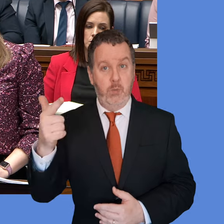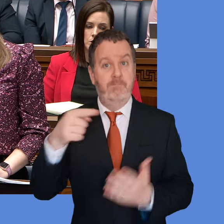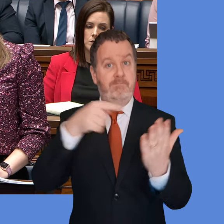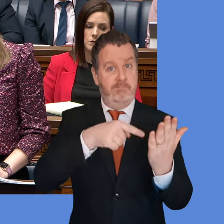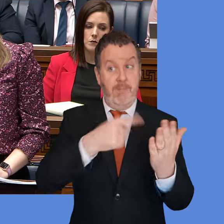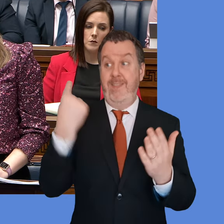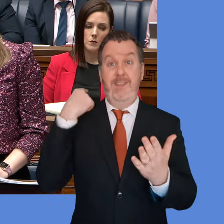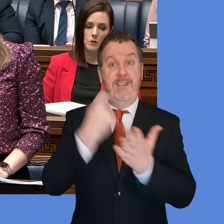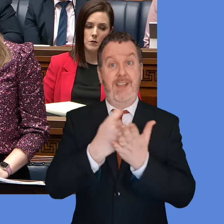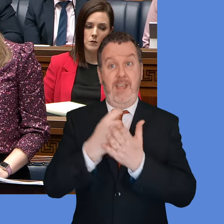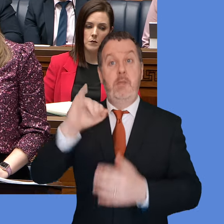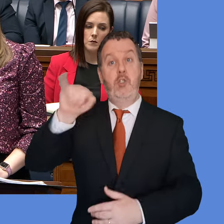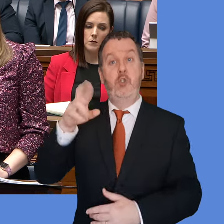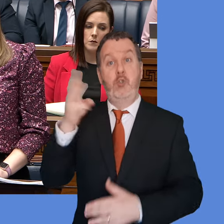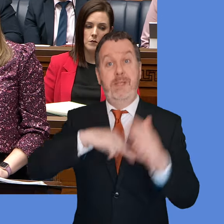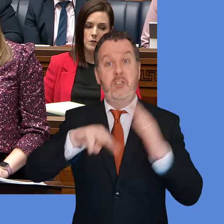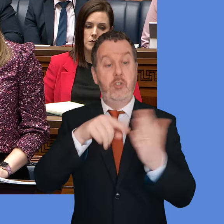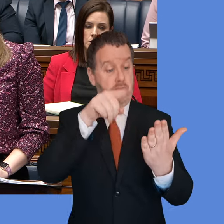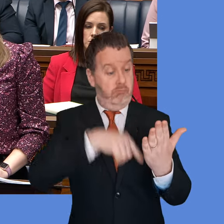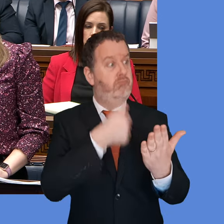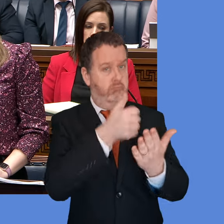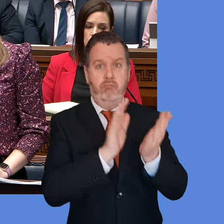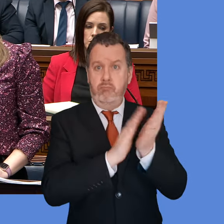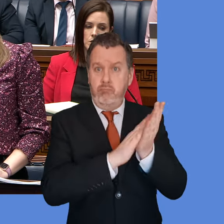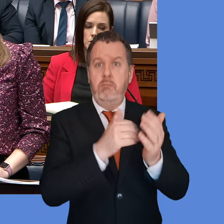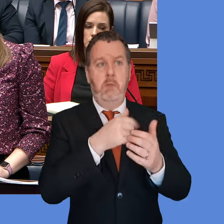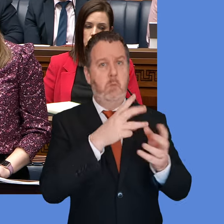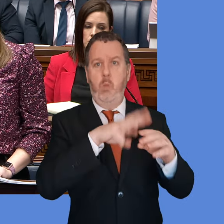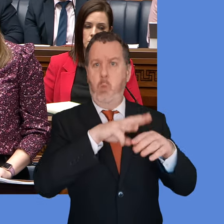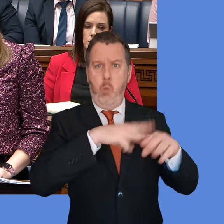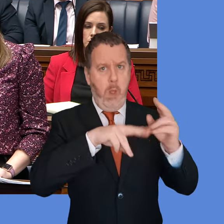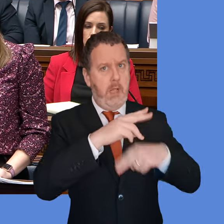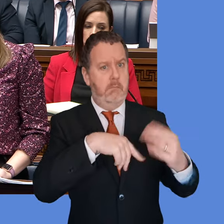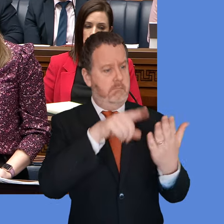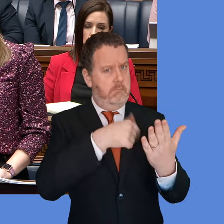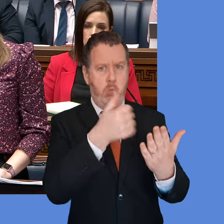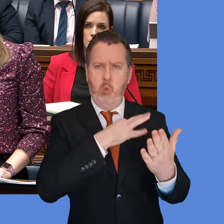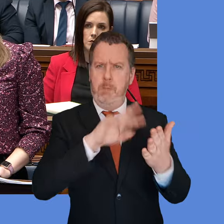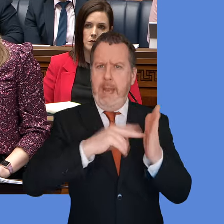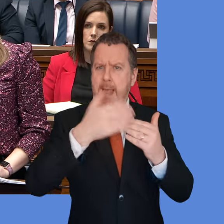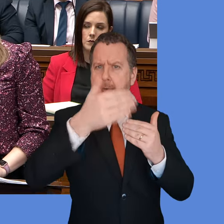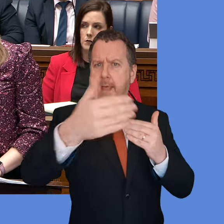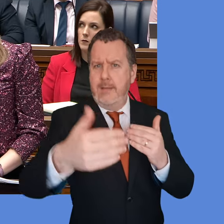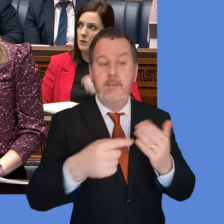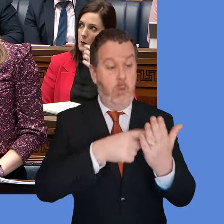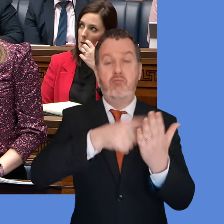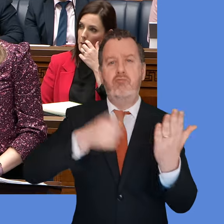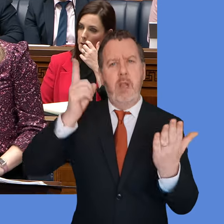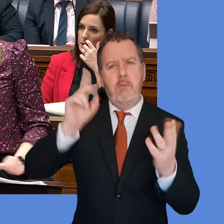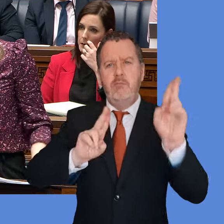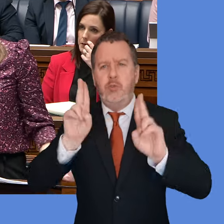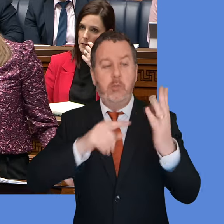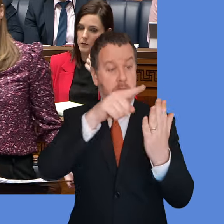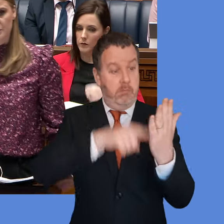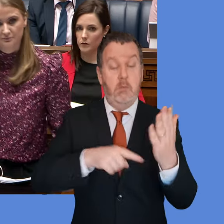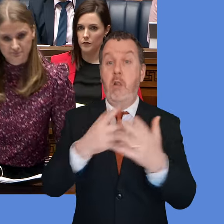As I said, the Junior Ministers paid tribute to the work done by the Task Force and welcomed the strategic narrative. The recommendations will be of interest to